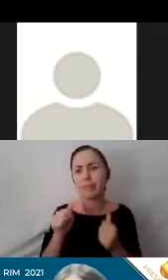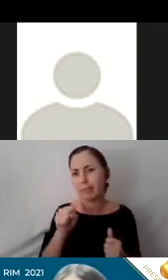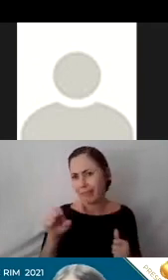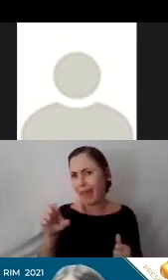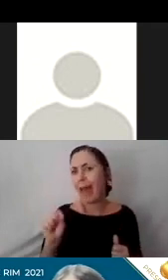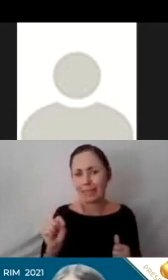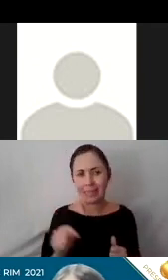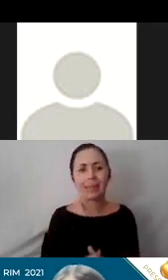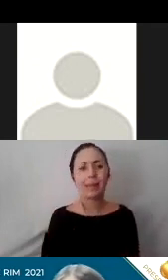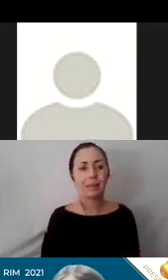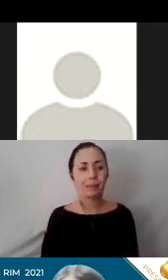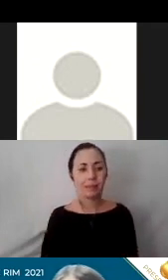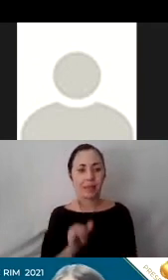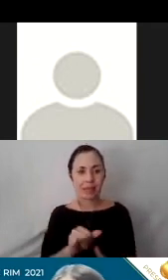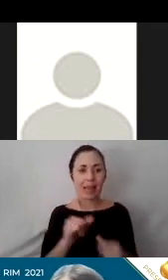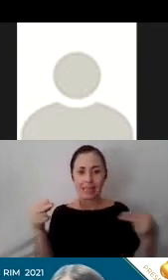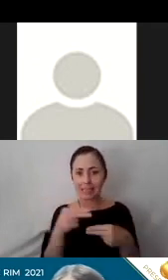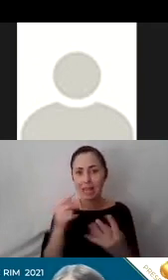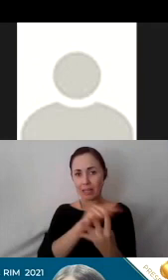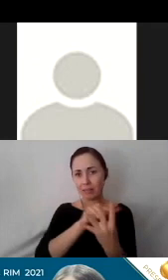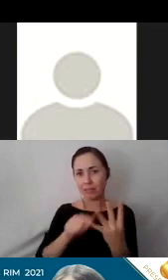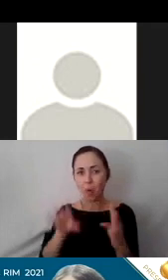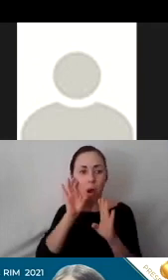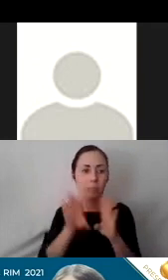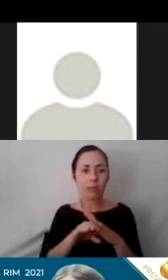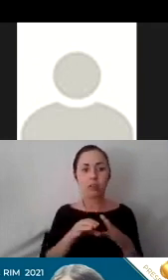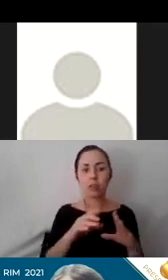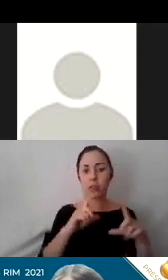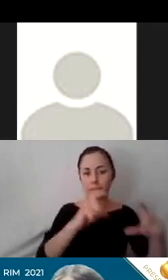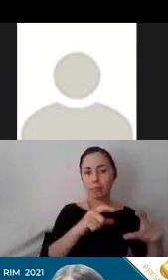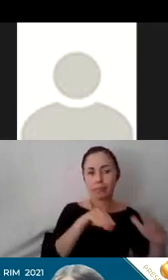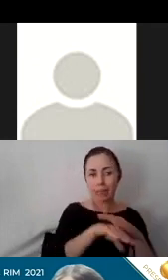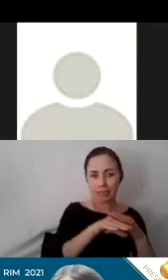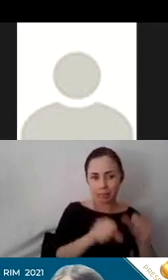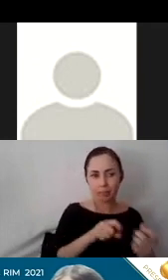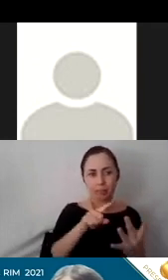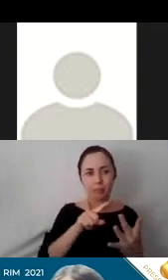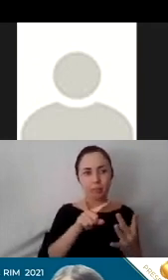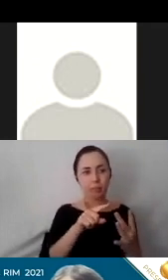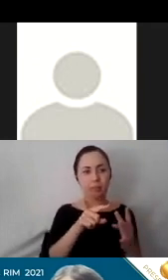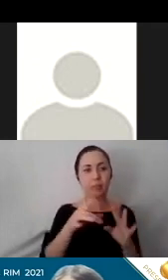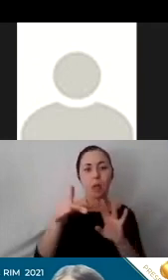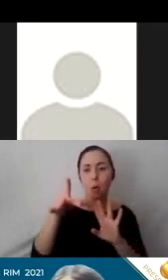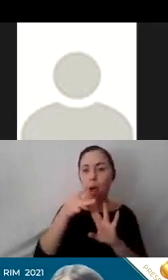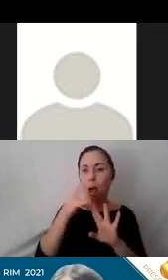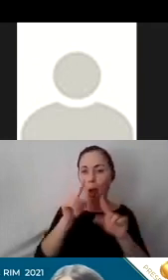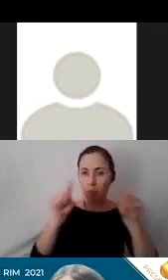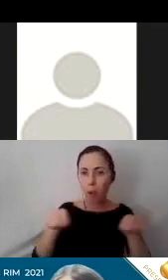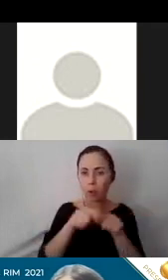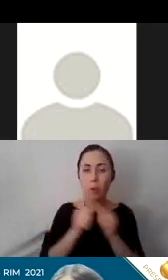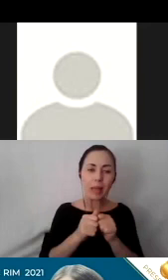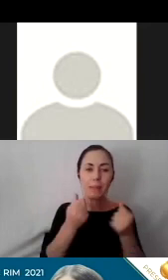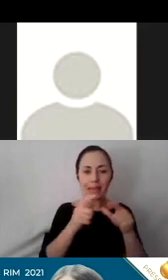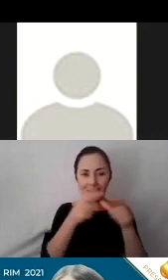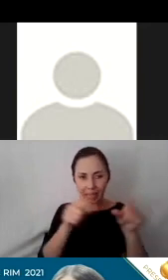And this slide has four images, a logo for accessibility, a post-it note with a greeting in many languages, a hand reaching